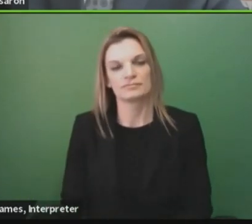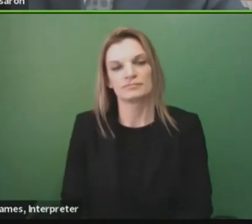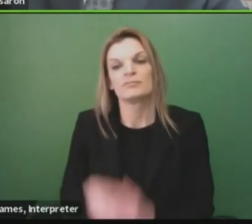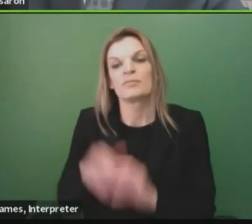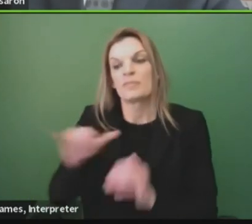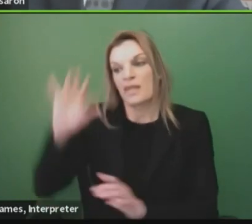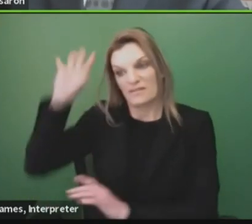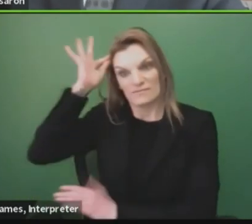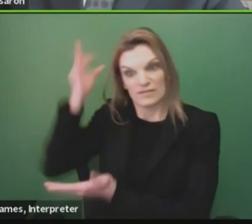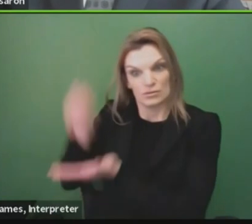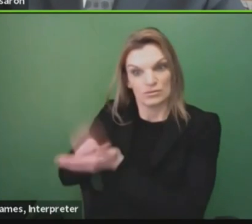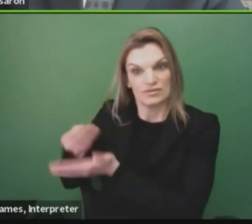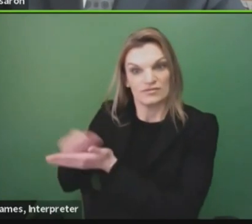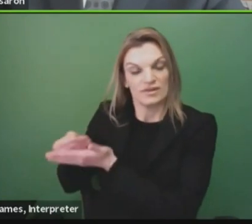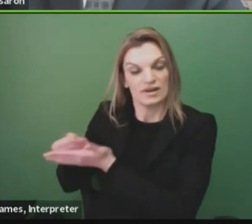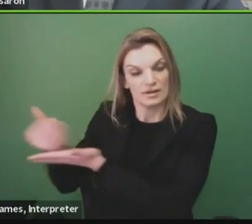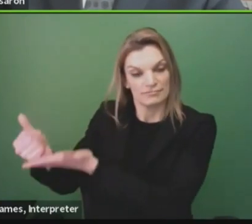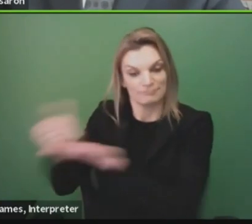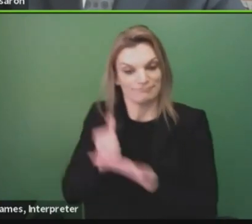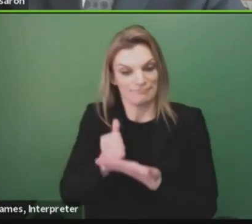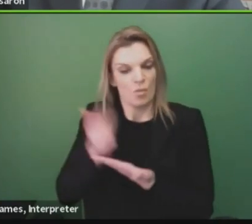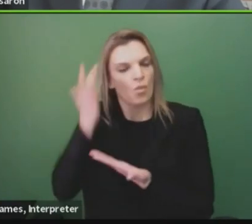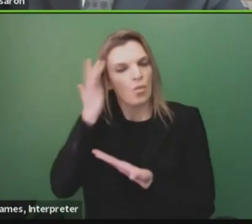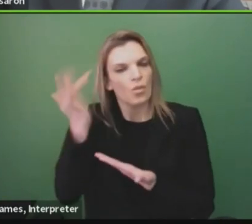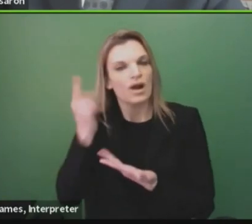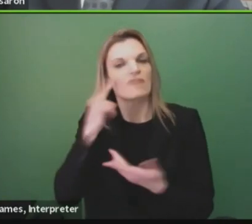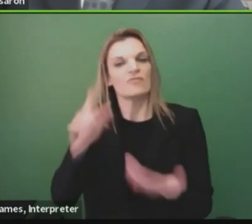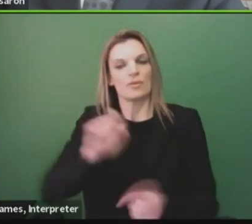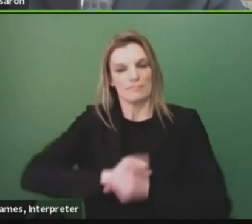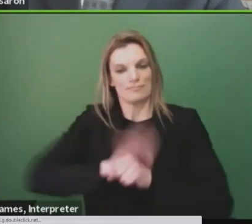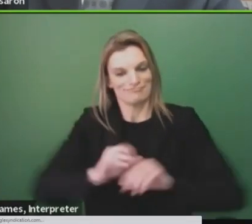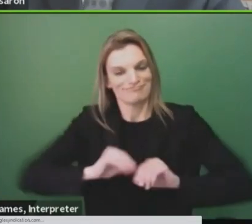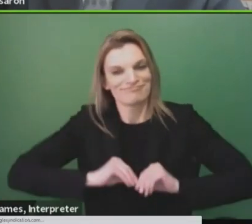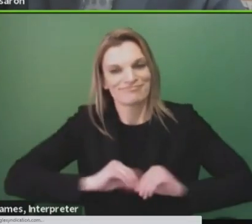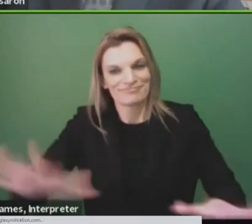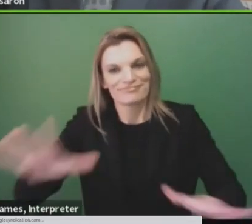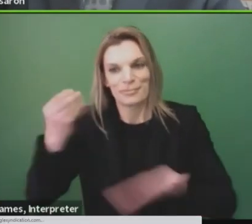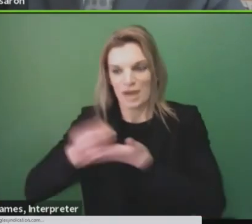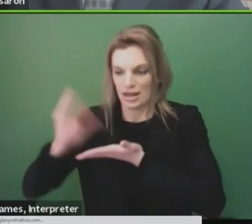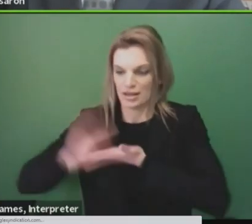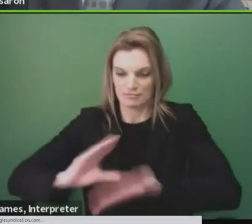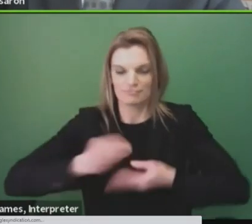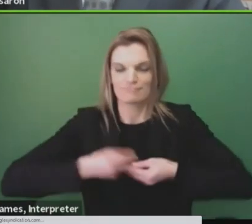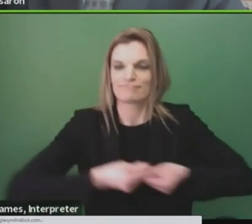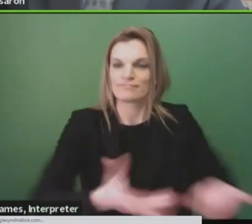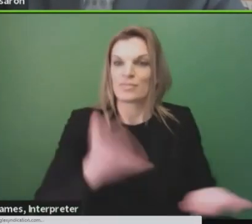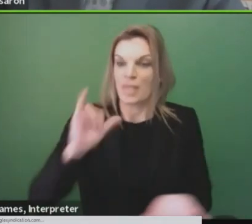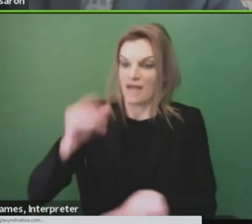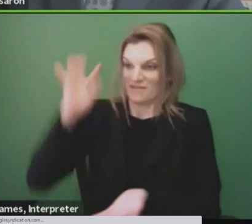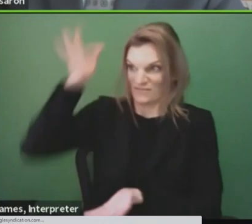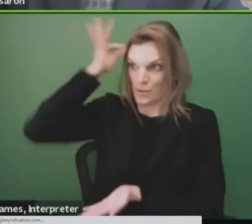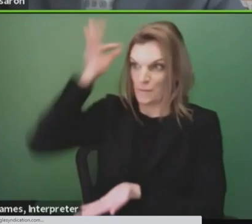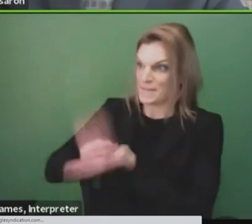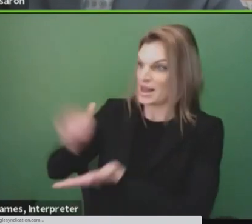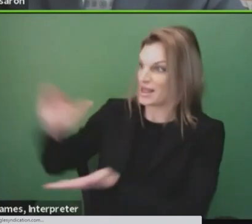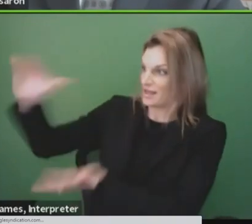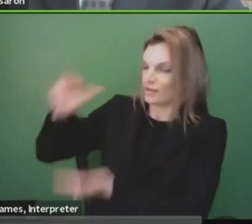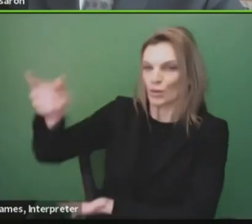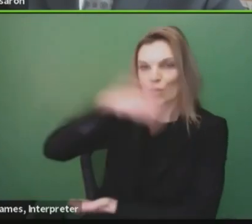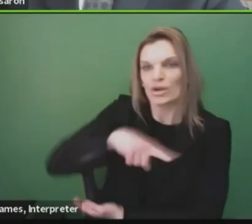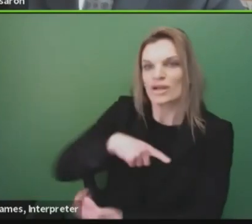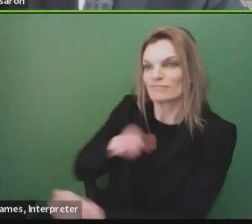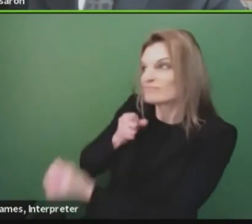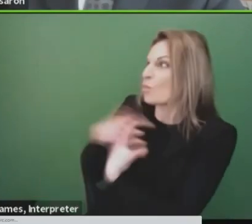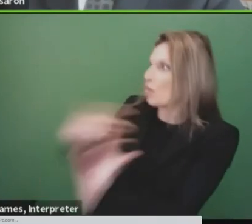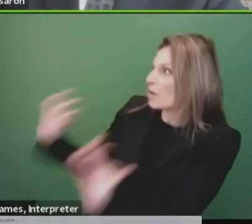from the pandemic. And it's vitally important that we immediately take that federal funding that everybody advocated for and